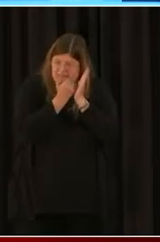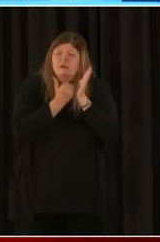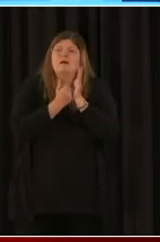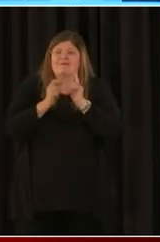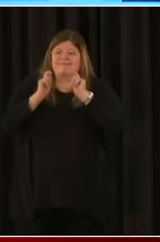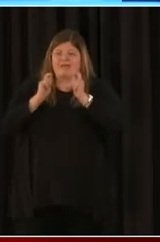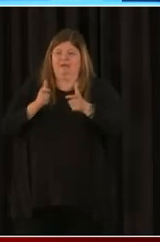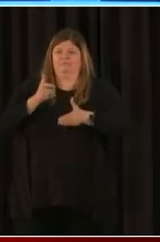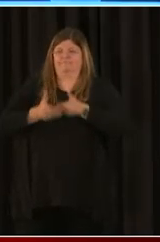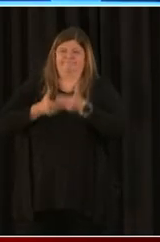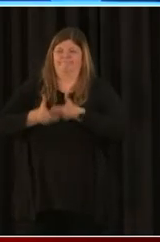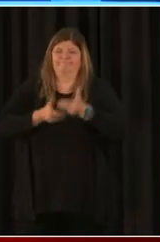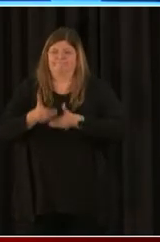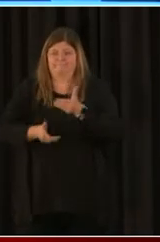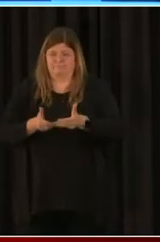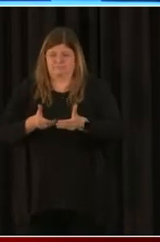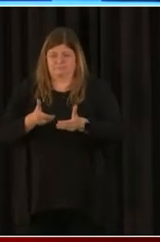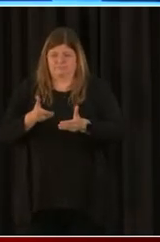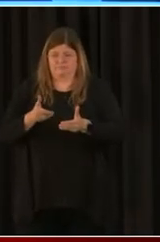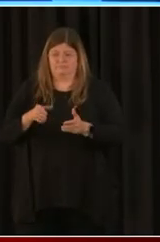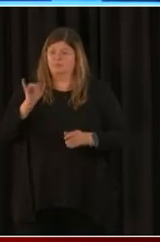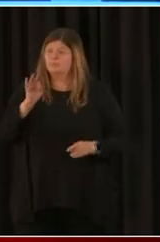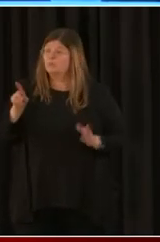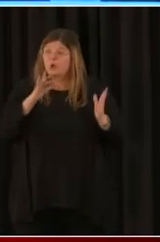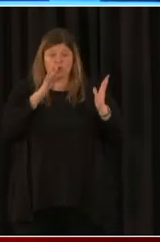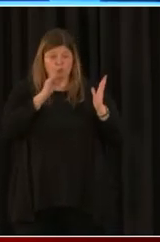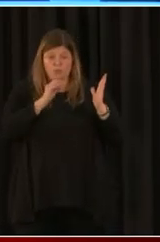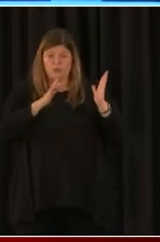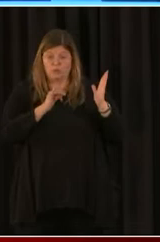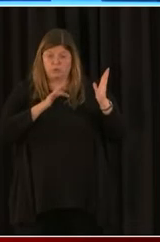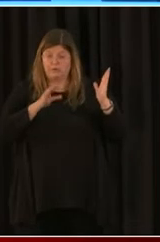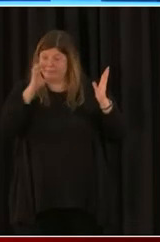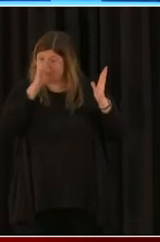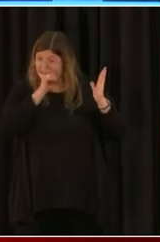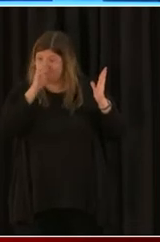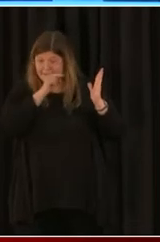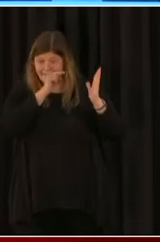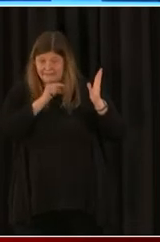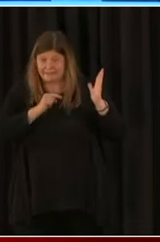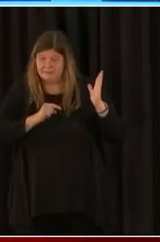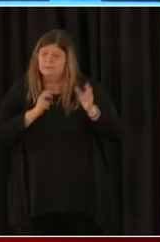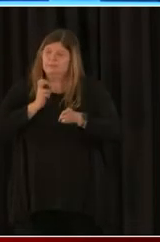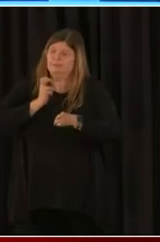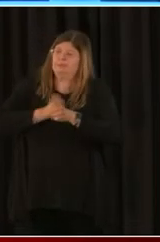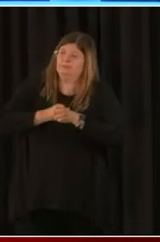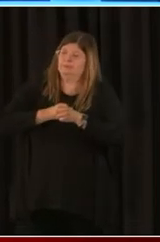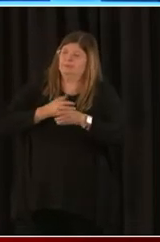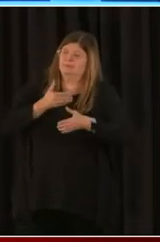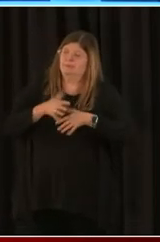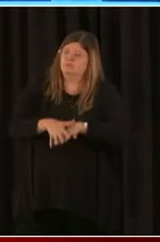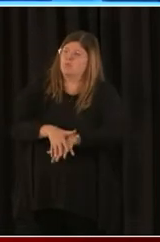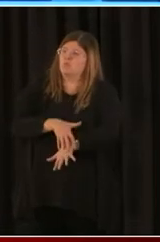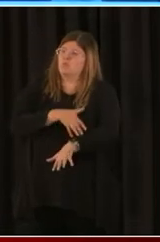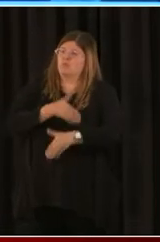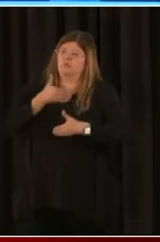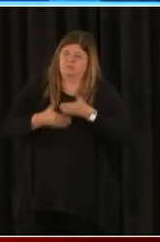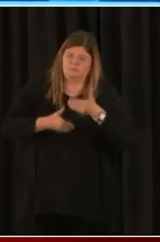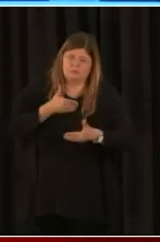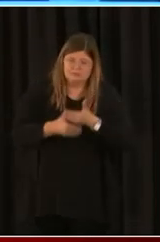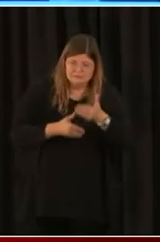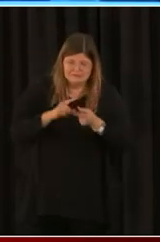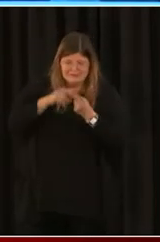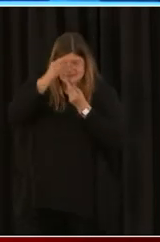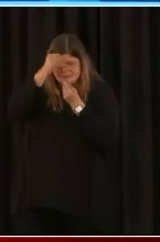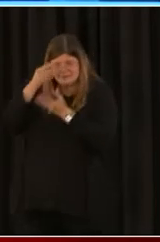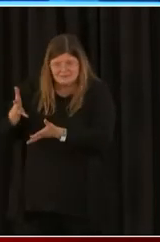bit, that they have a harder time pulling the records together. So we encourage you to do that. And also contact your local